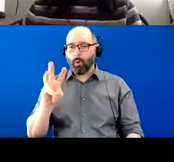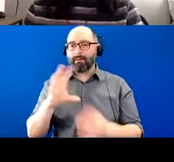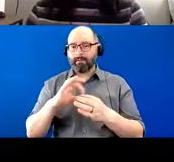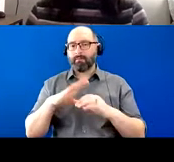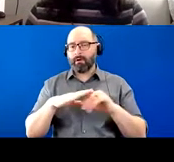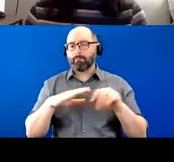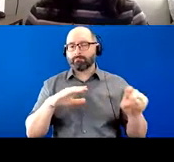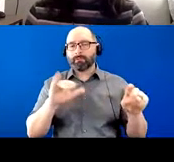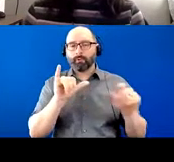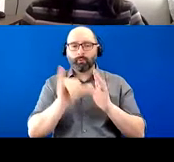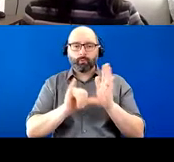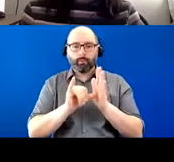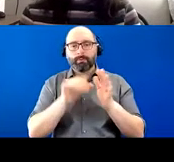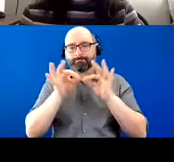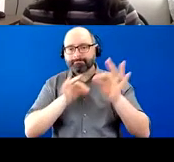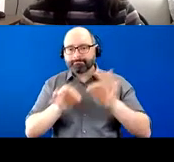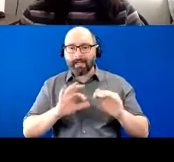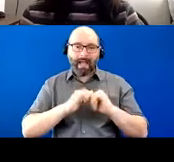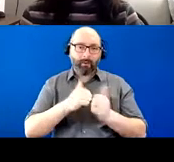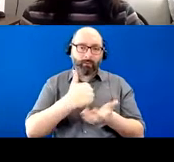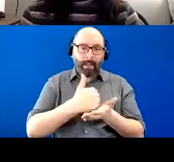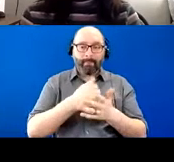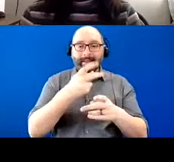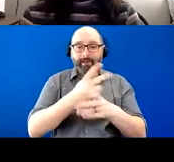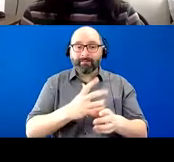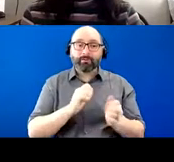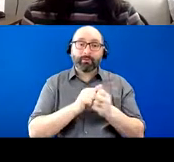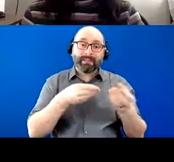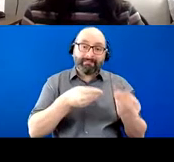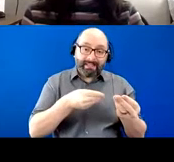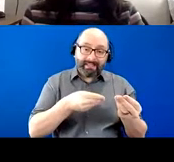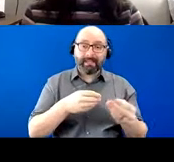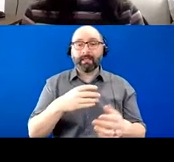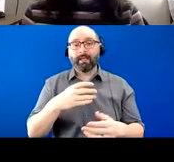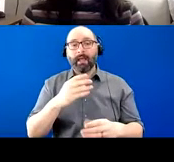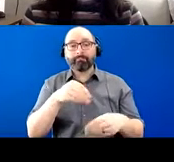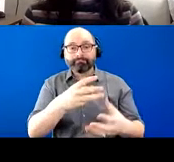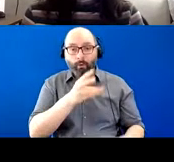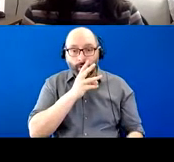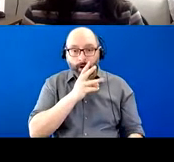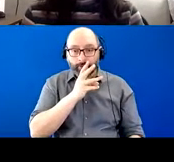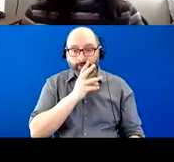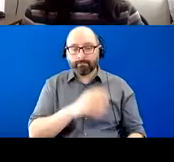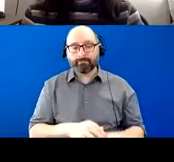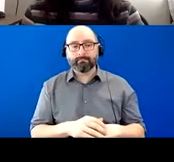um, for how to, um, help caregivers with feeding and hydrating at the later stages, um, as well.